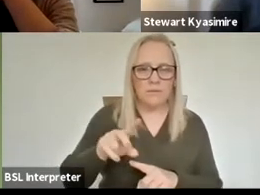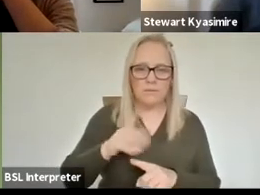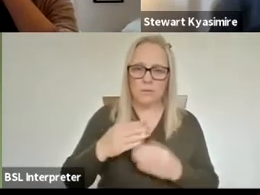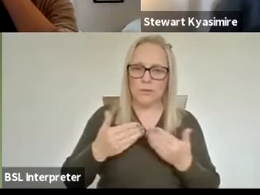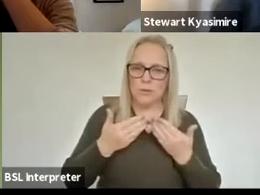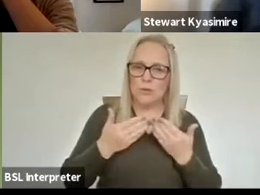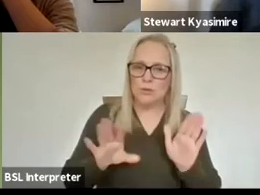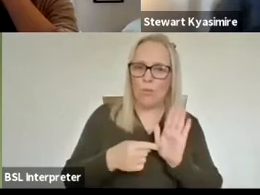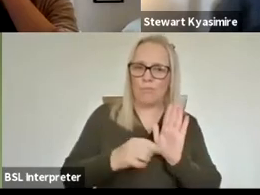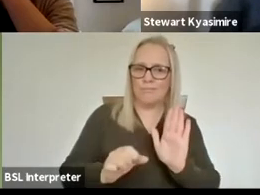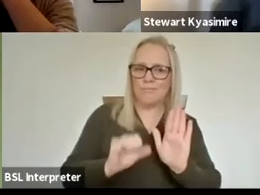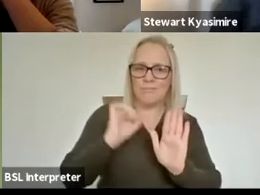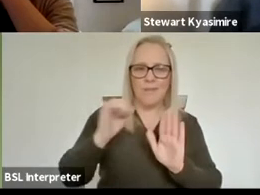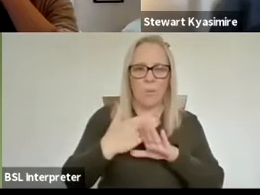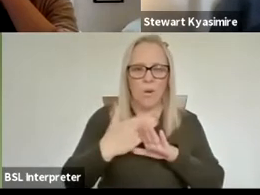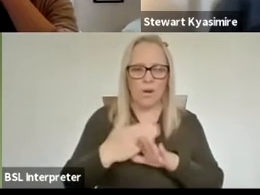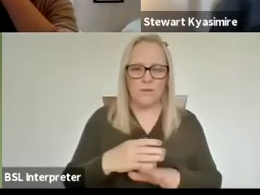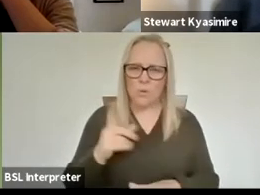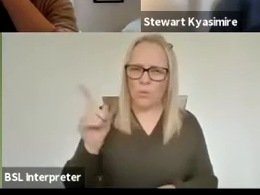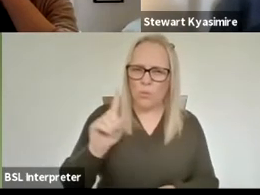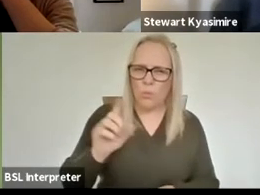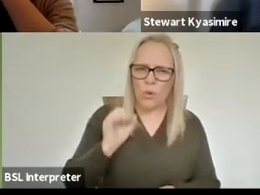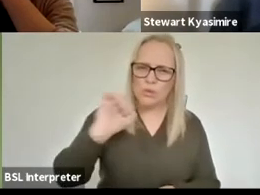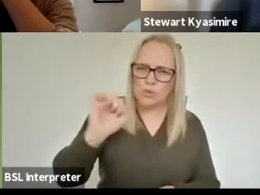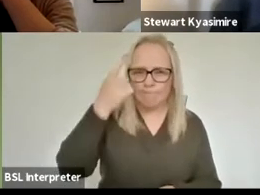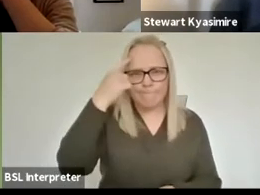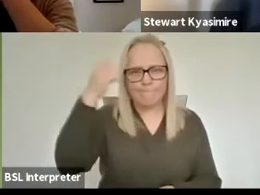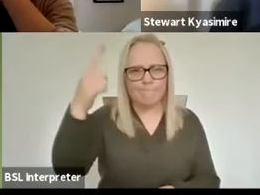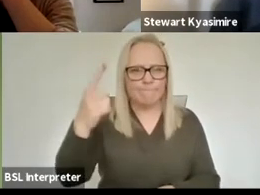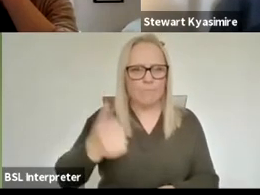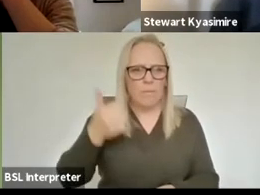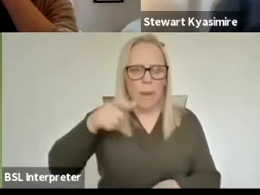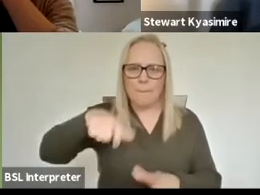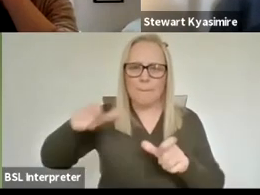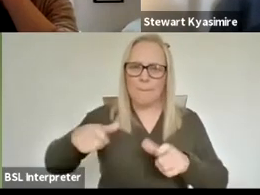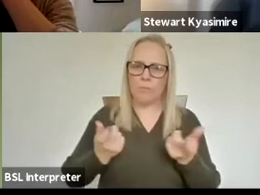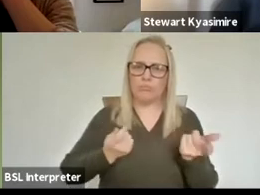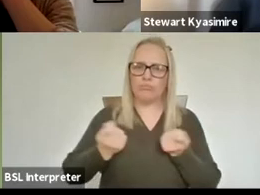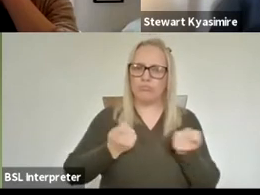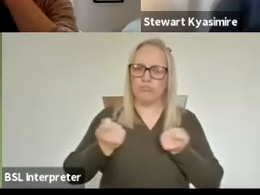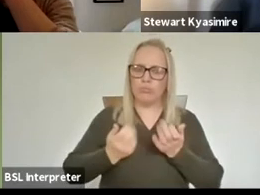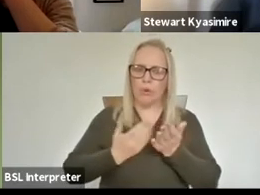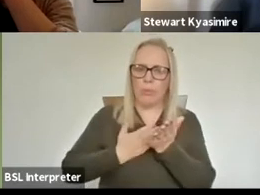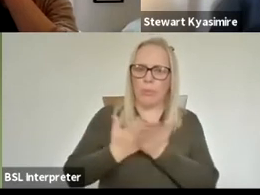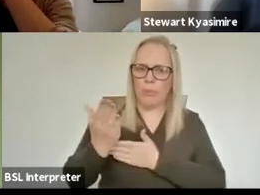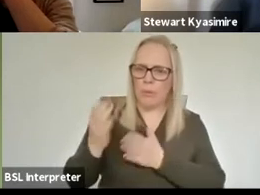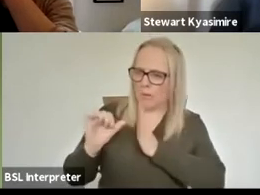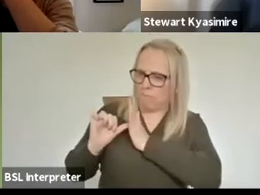what are your observations in terms of how people are dealing with this very difficult time um in in the history of the arts